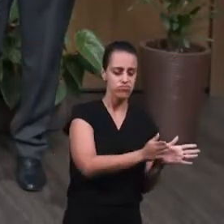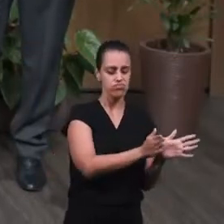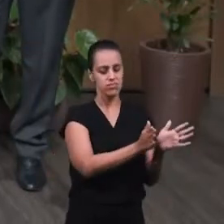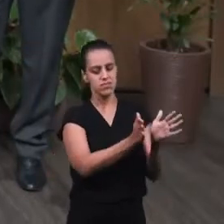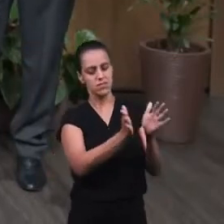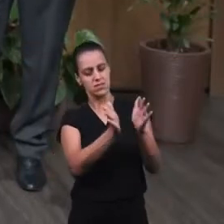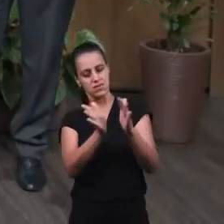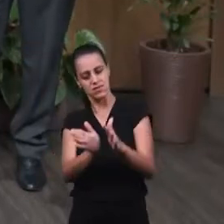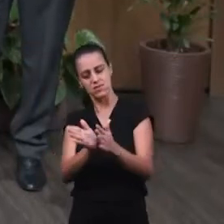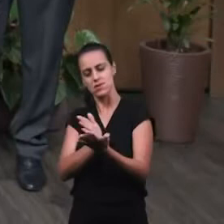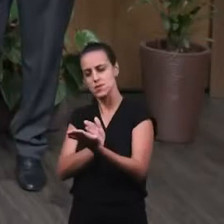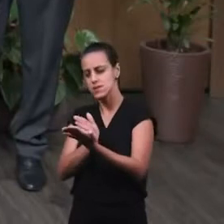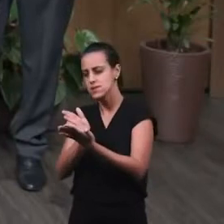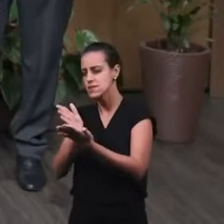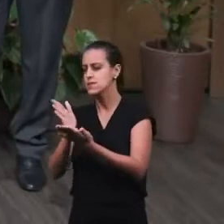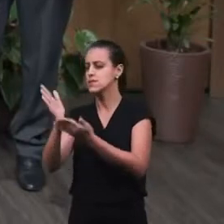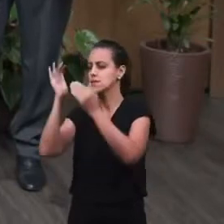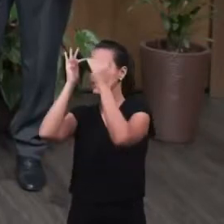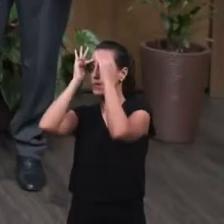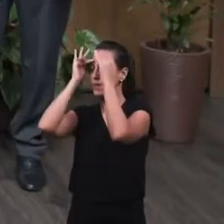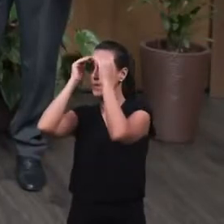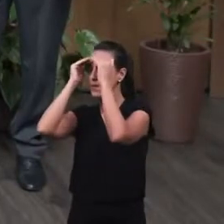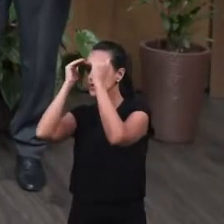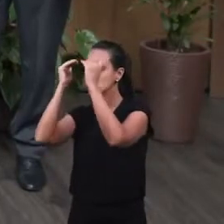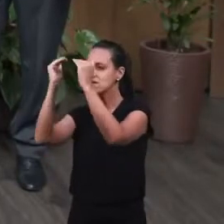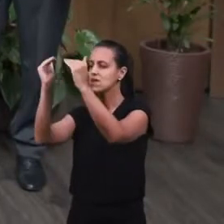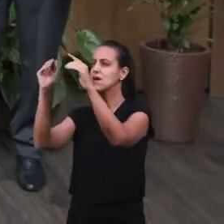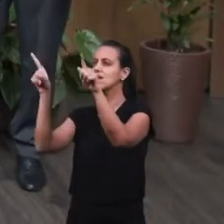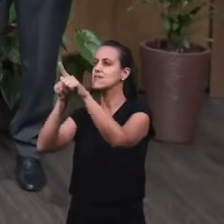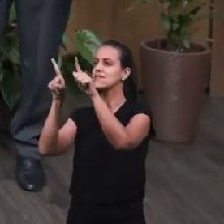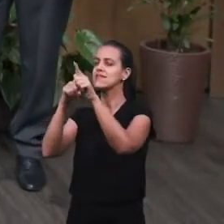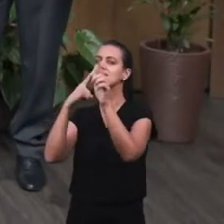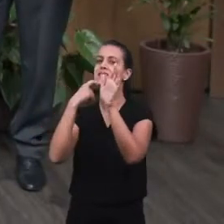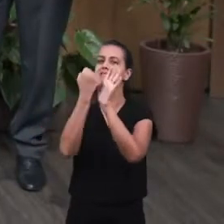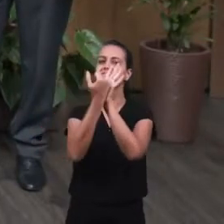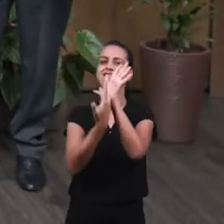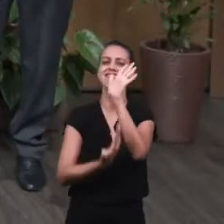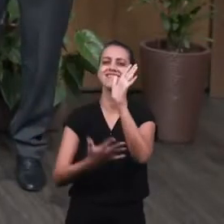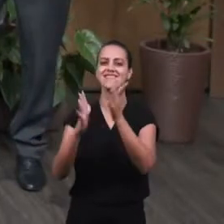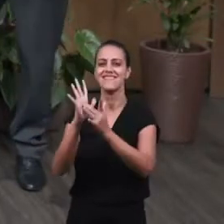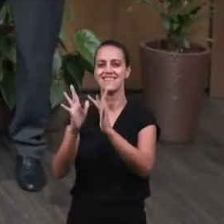Holy Spirit for a life of obedience and sprinkling of the blood of Jesus.